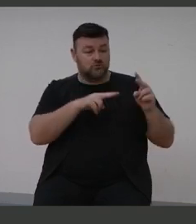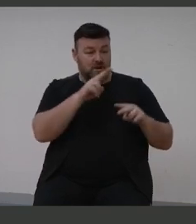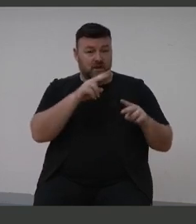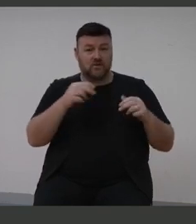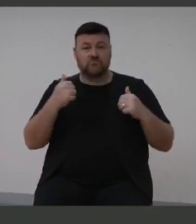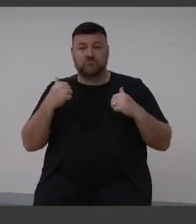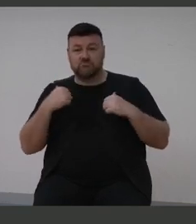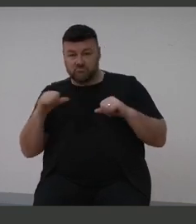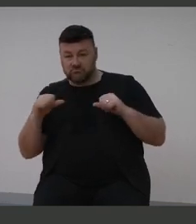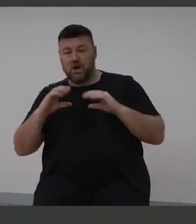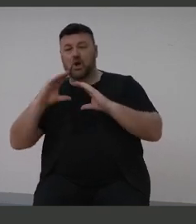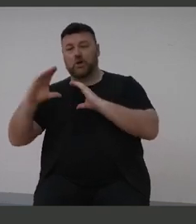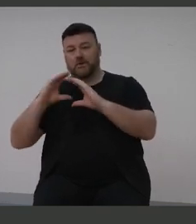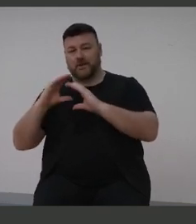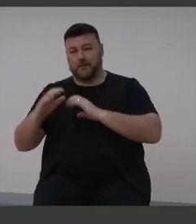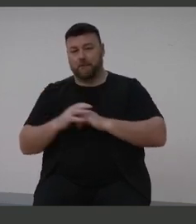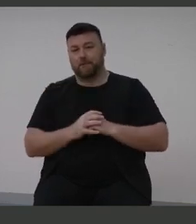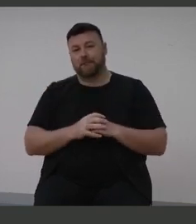communicate.